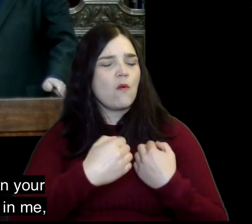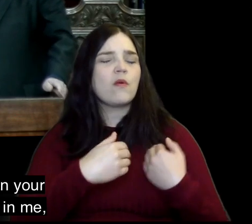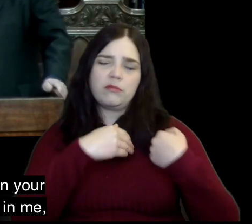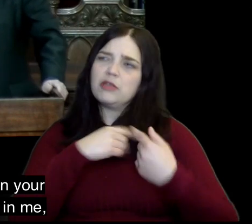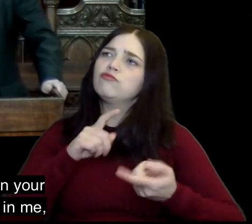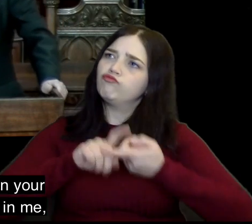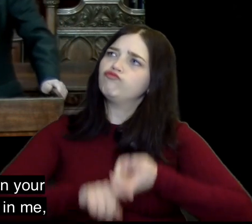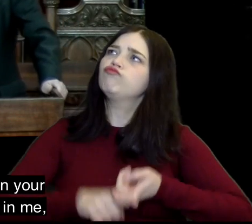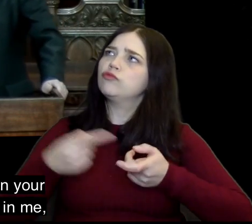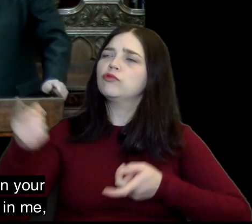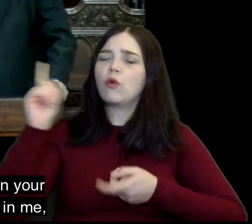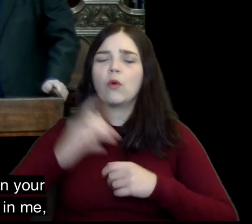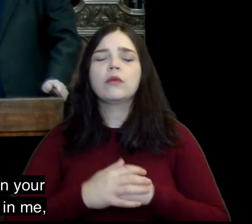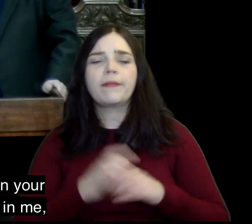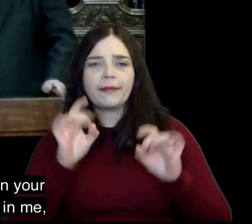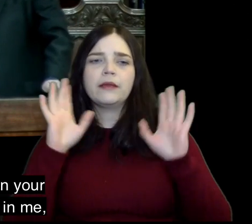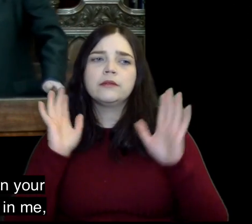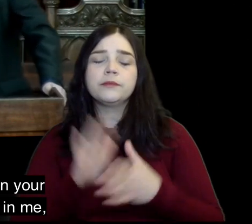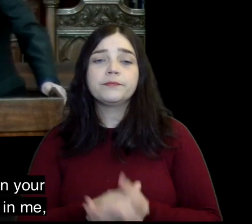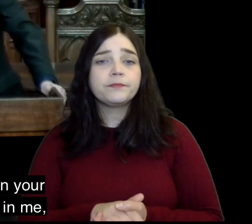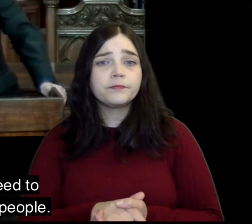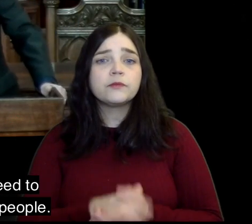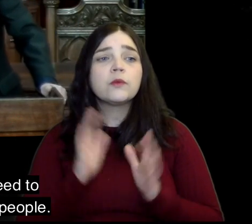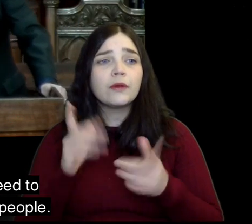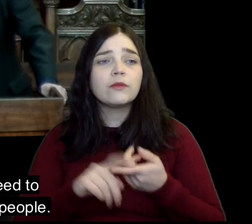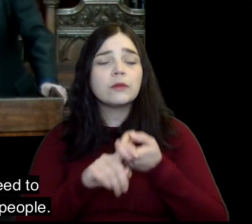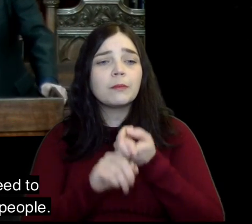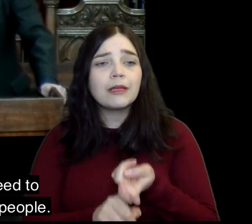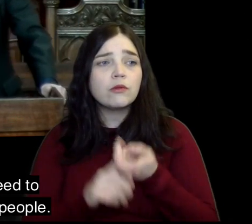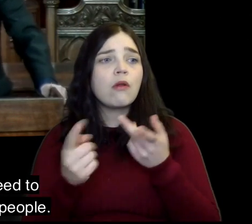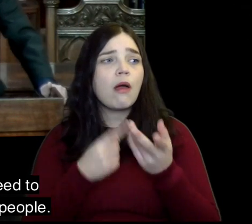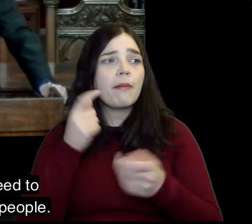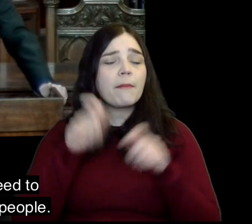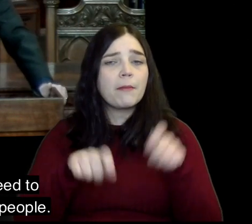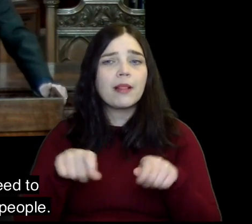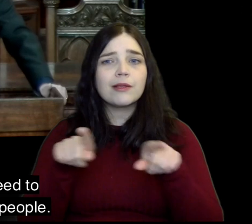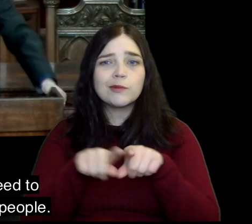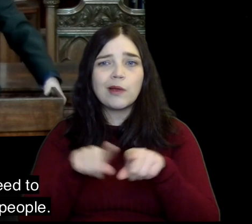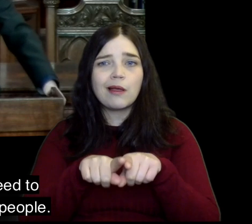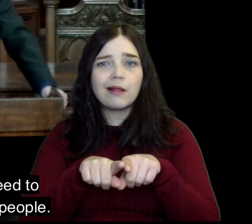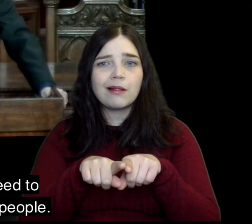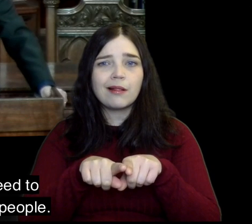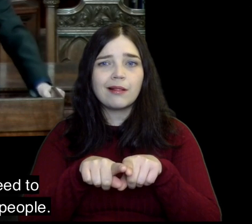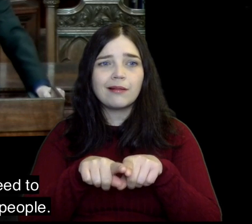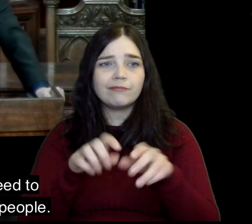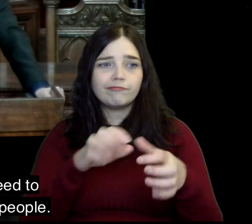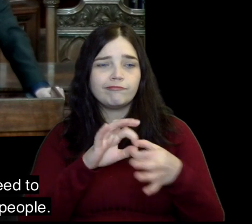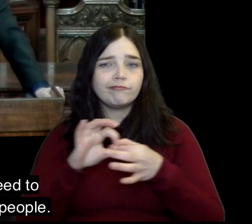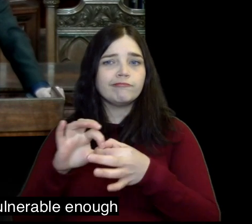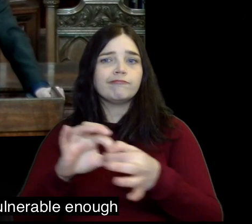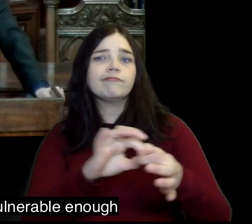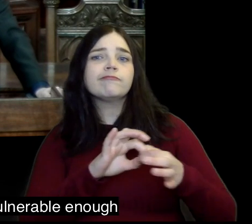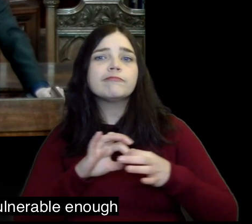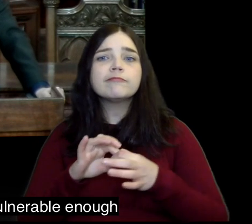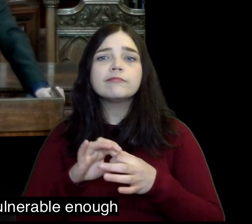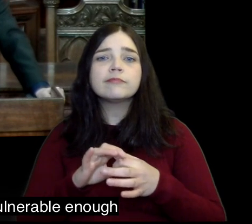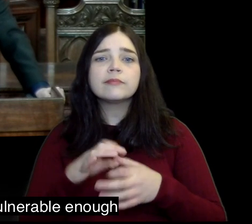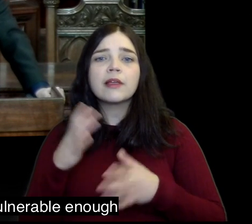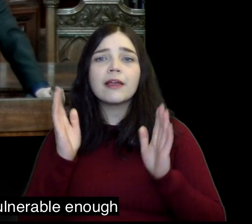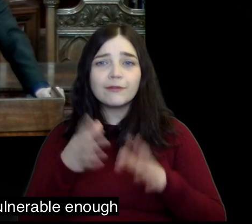gun man out there just depending on your spiritual strength on me you're going to need to depend on other people